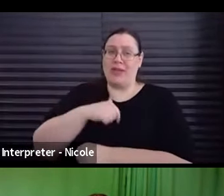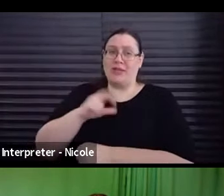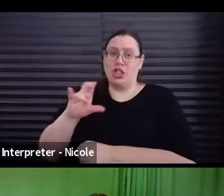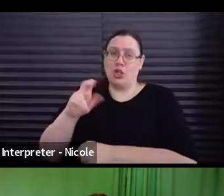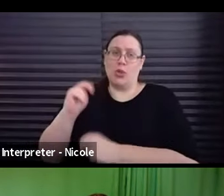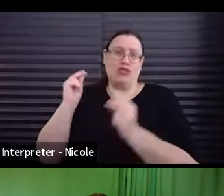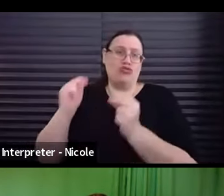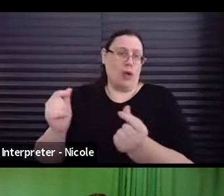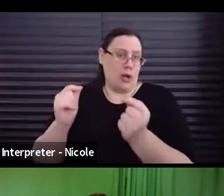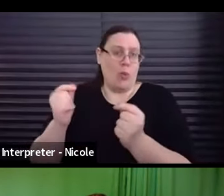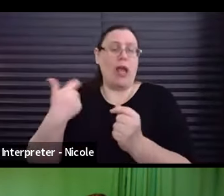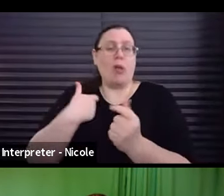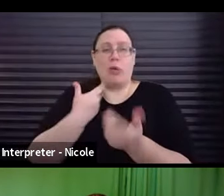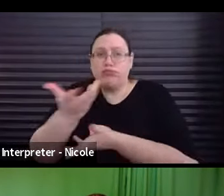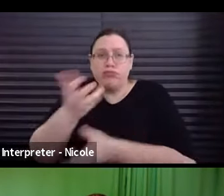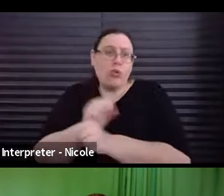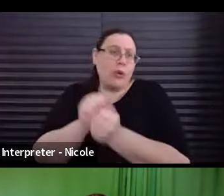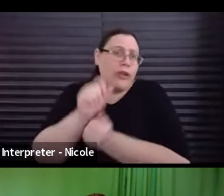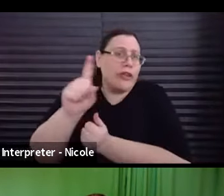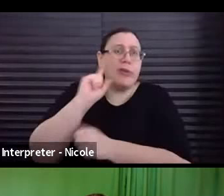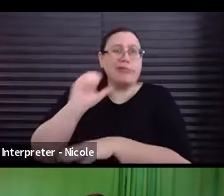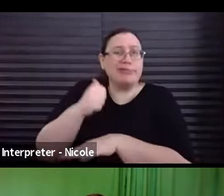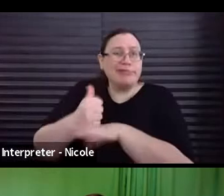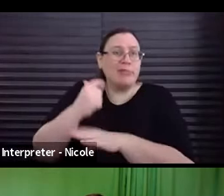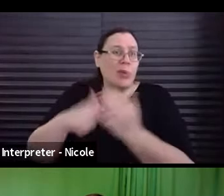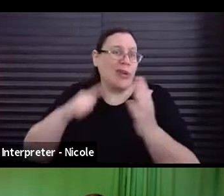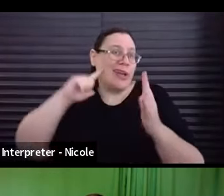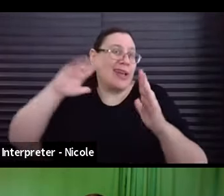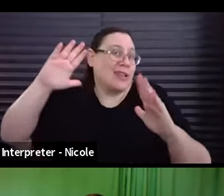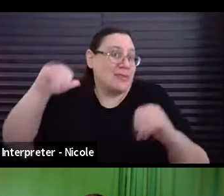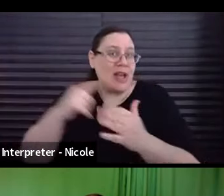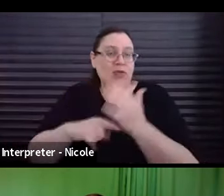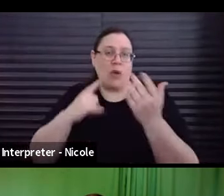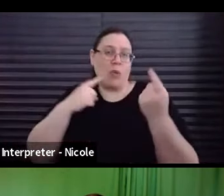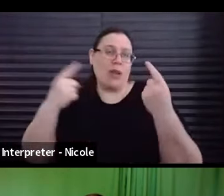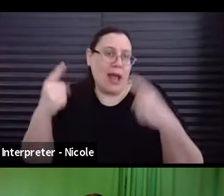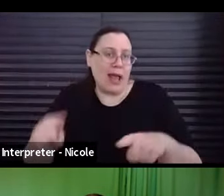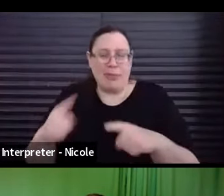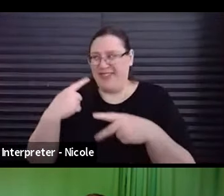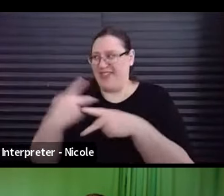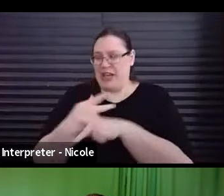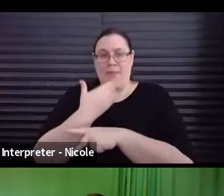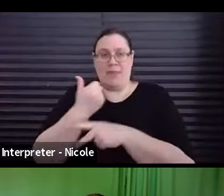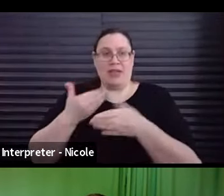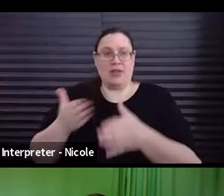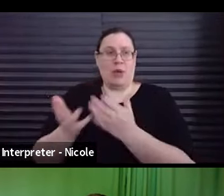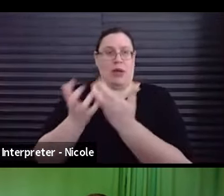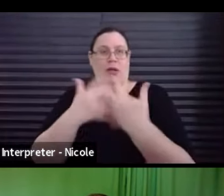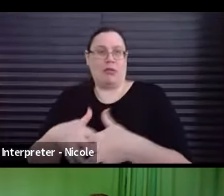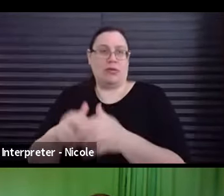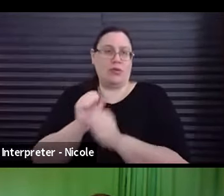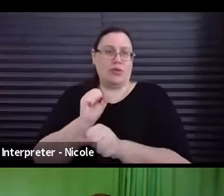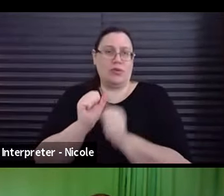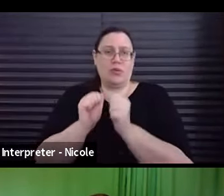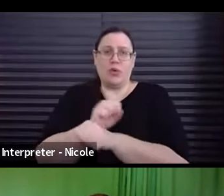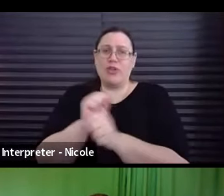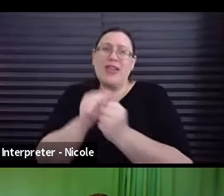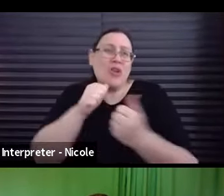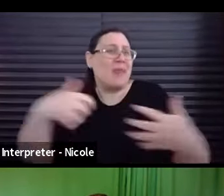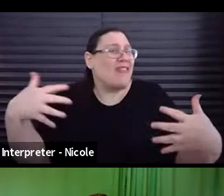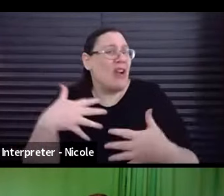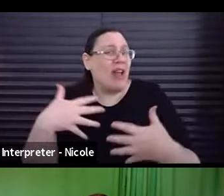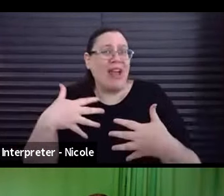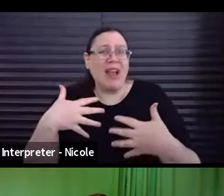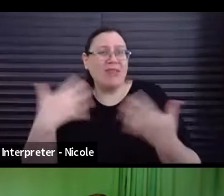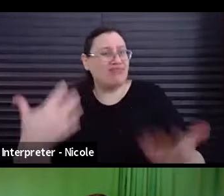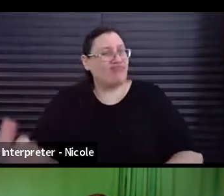you know, we can, we can work with you. We can, you know, set your expectations for what might happen and figure out the best way to do it together. So don't be afraid to come talk to us.